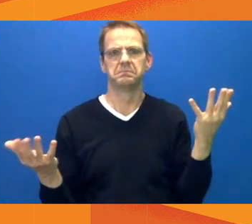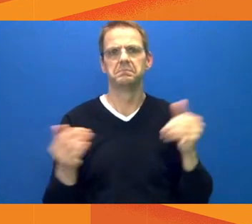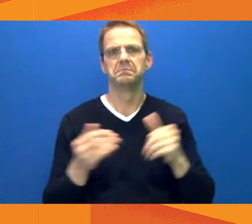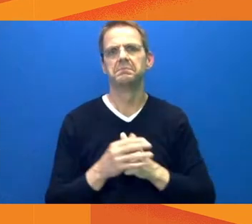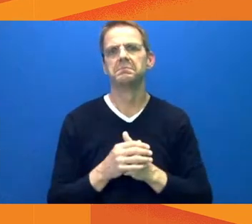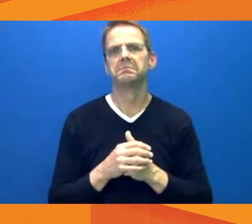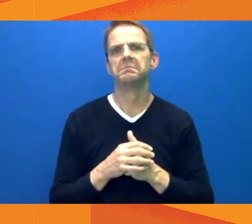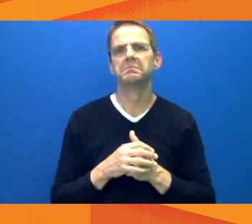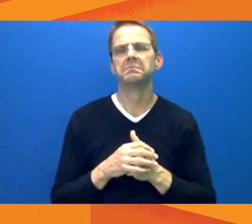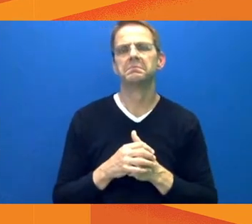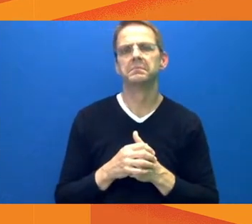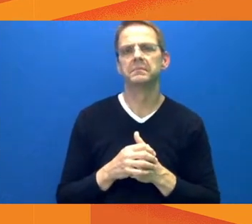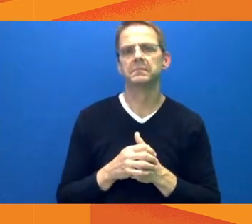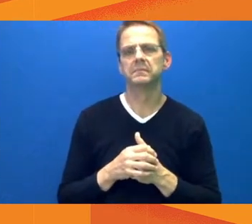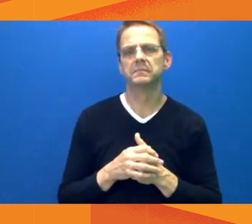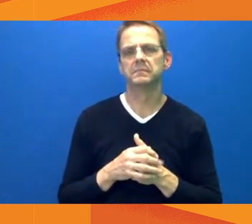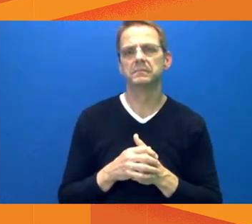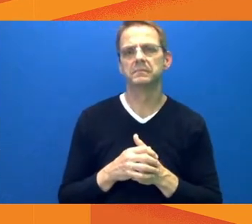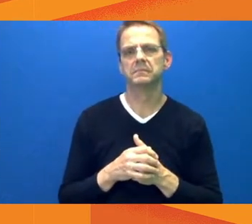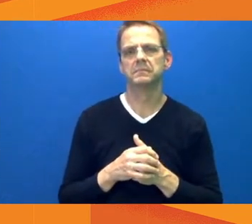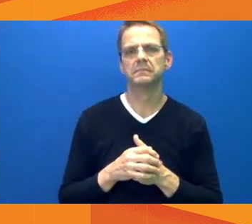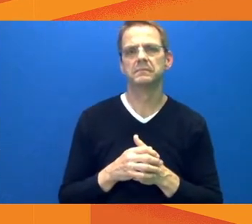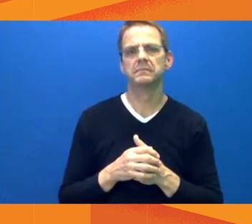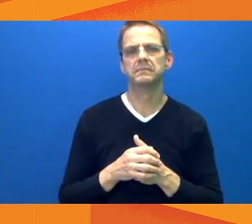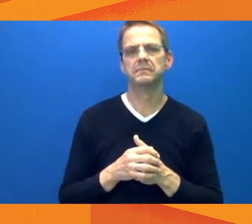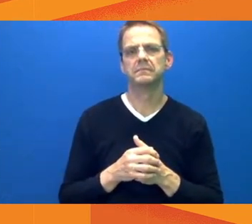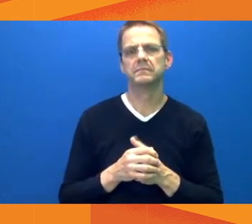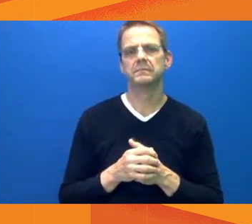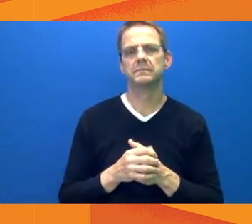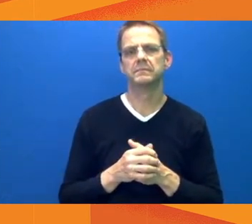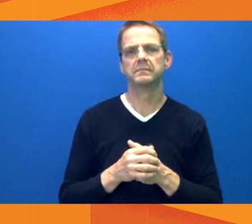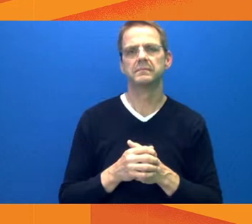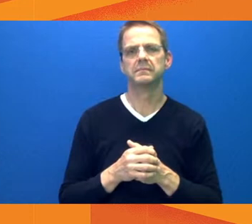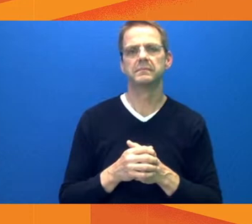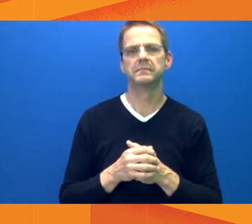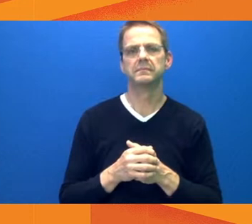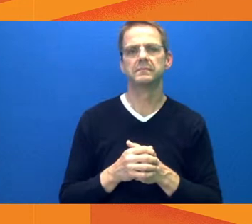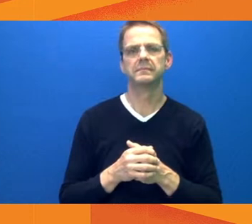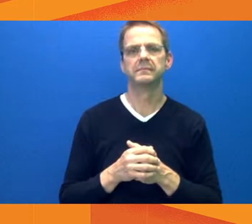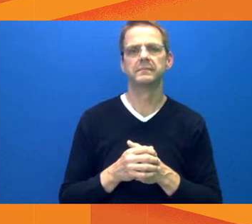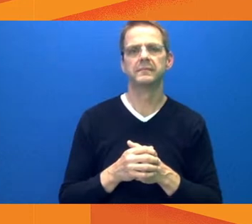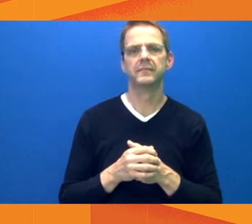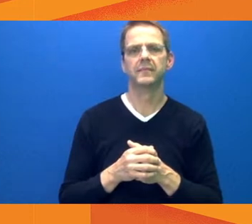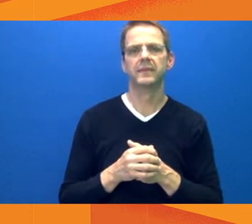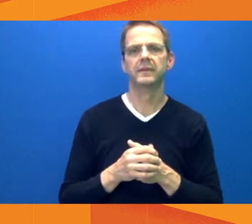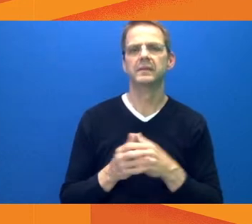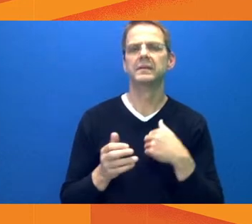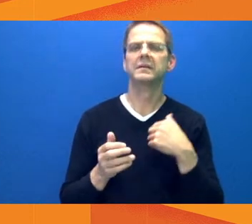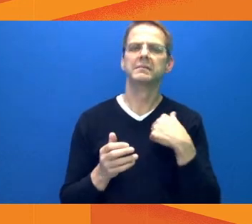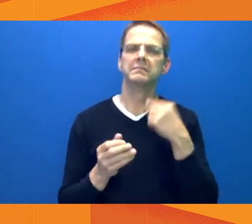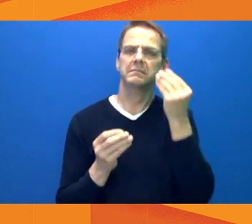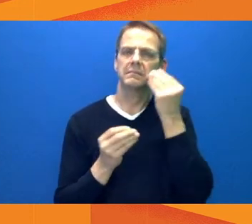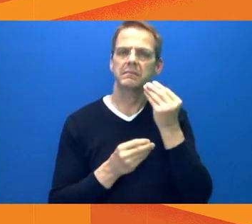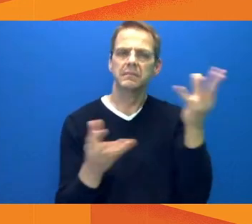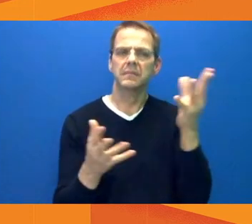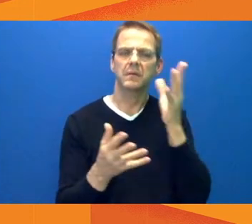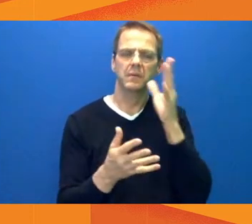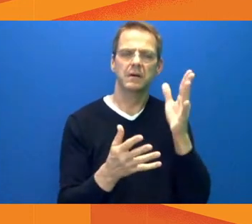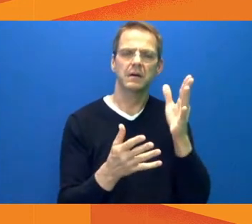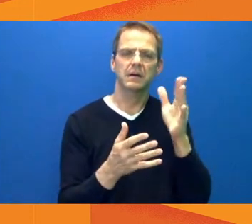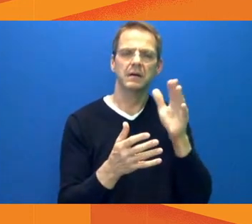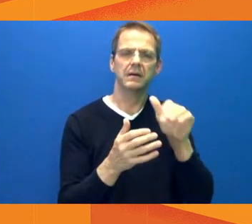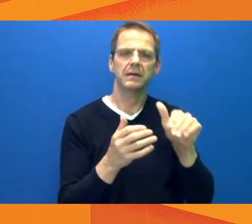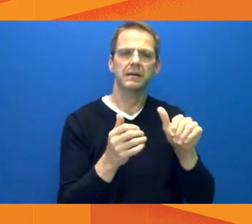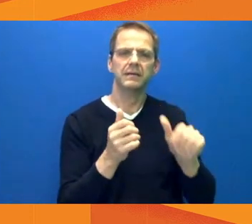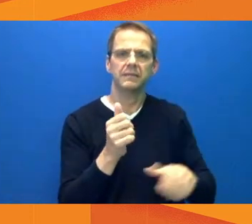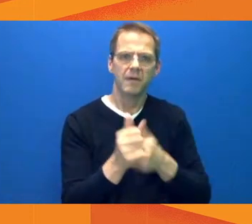Thanks for your question, Jeremy. We will look into that for you and follow up with you after this. Next up, we'll go to Natasha